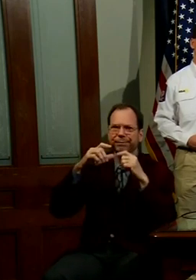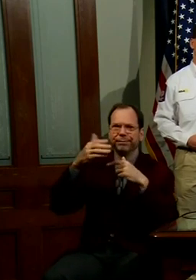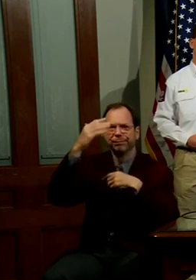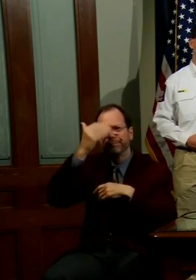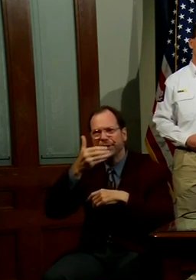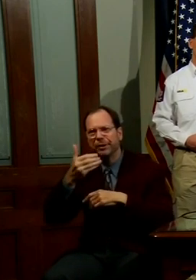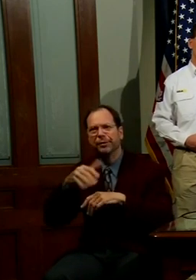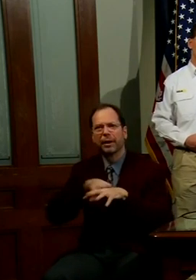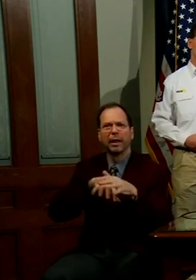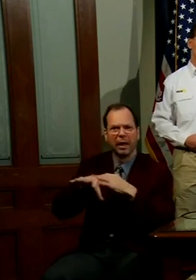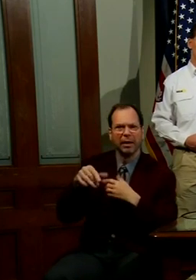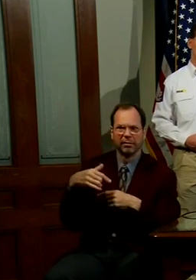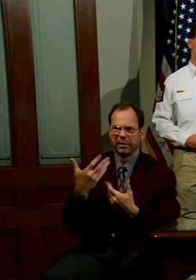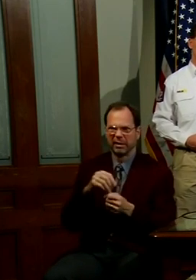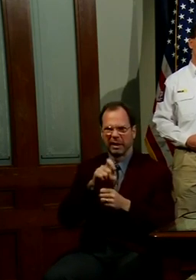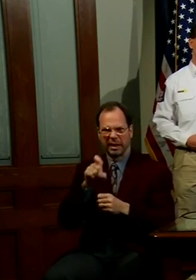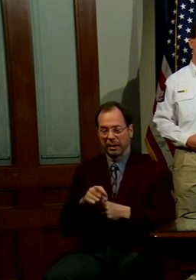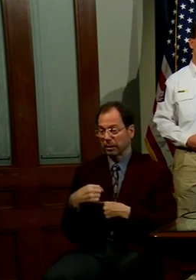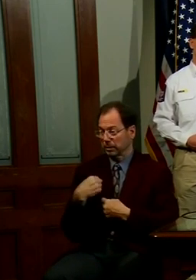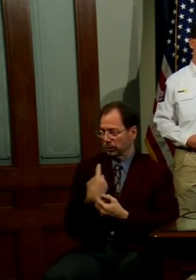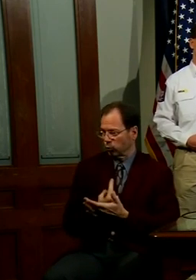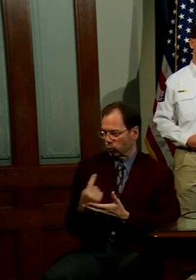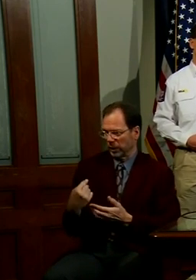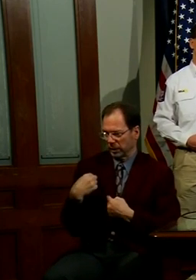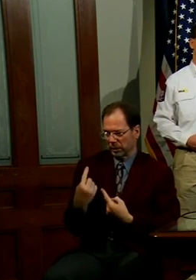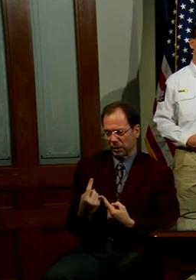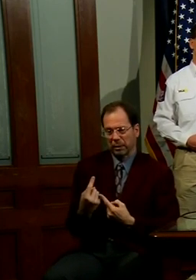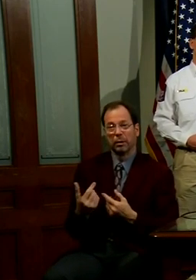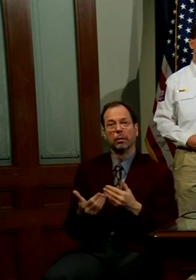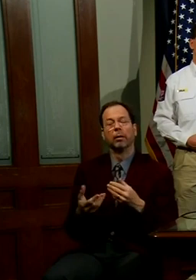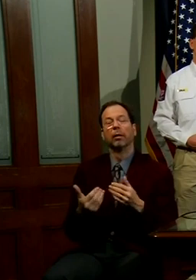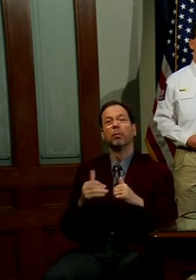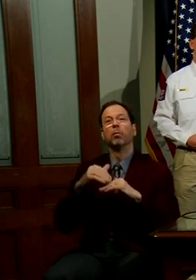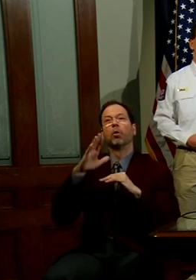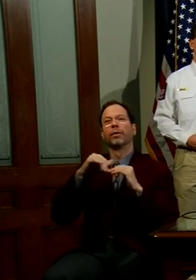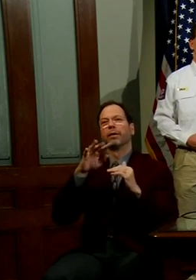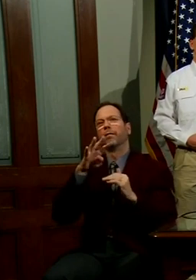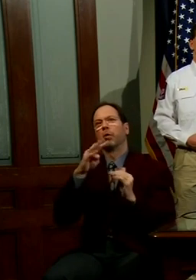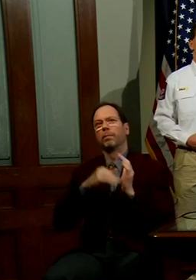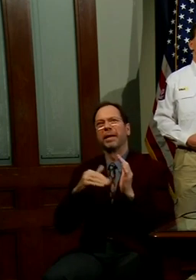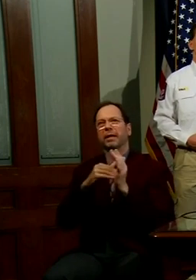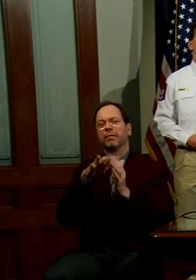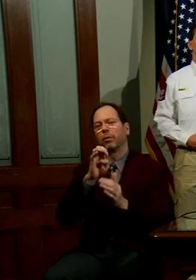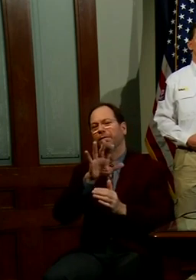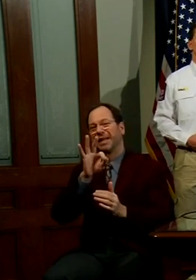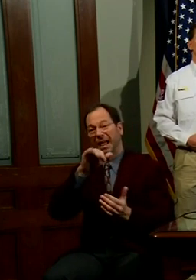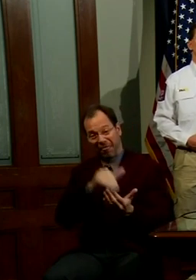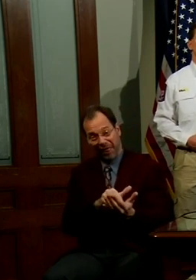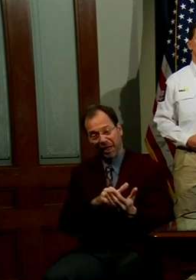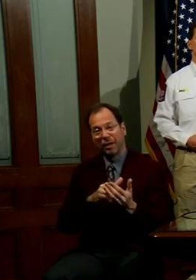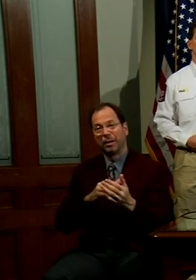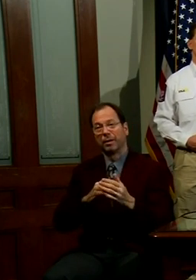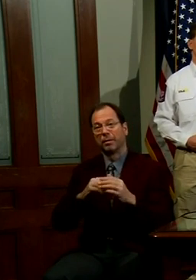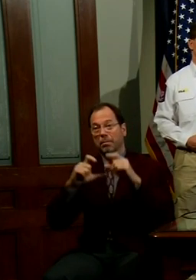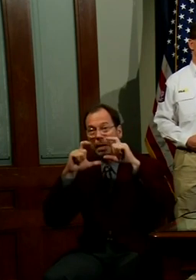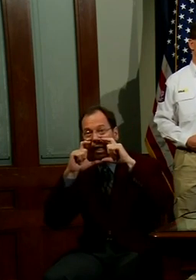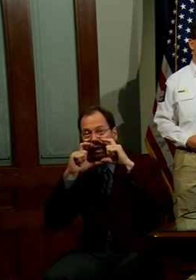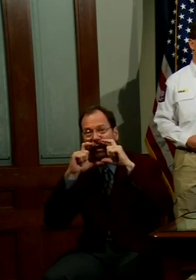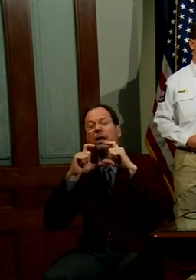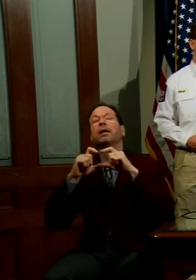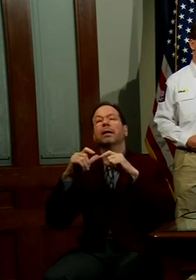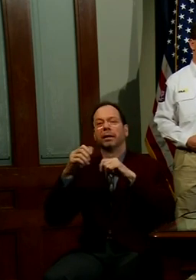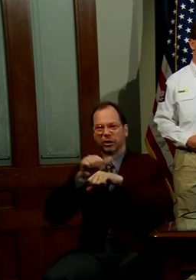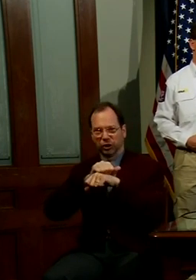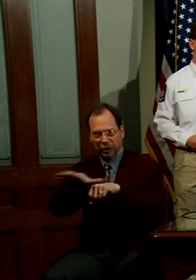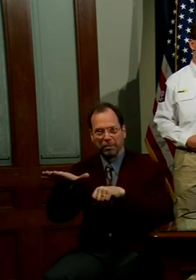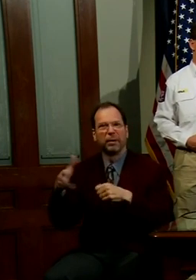This past week, more than 4,459,000 masks have been